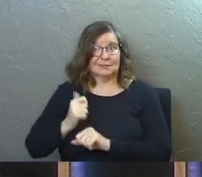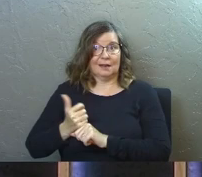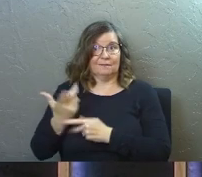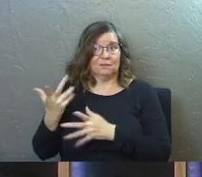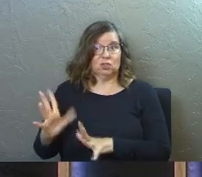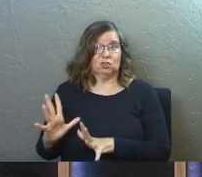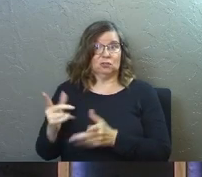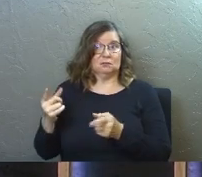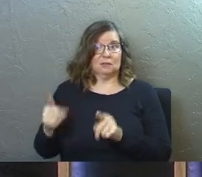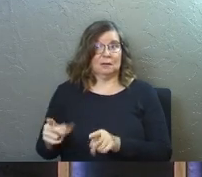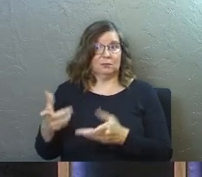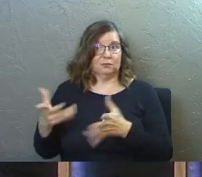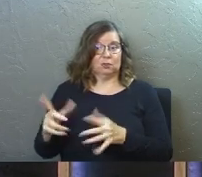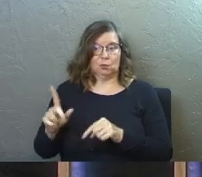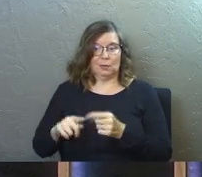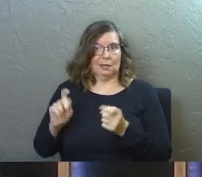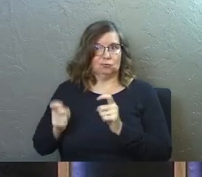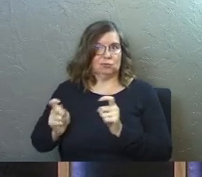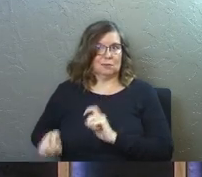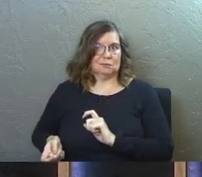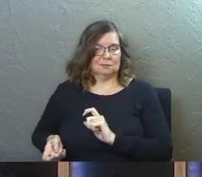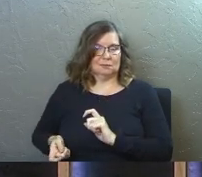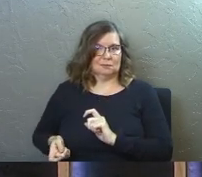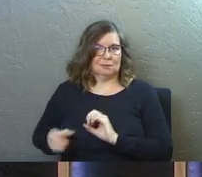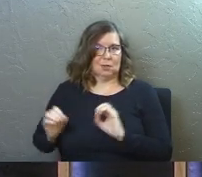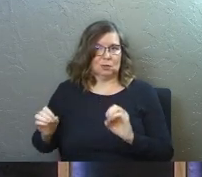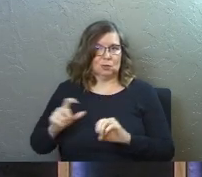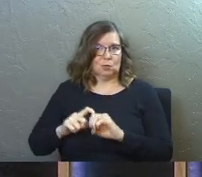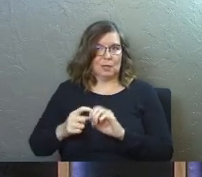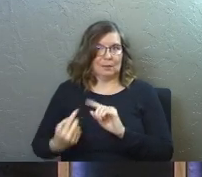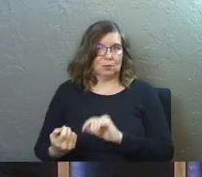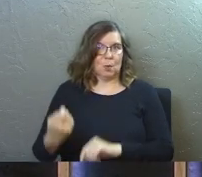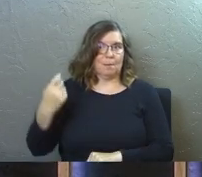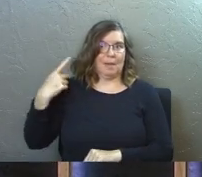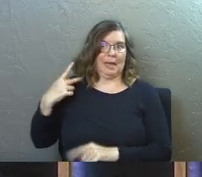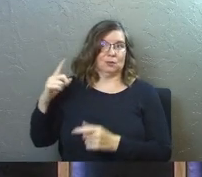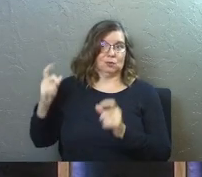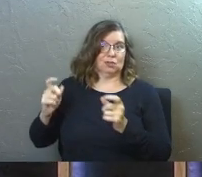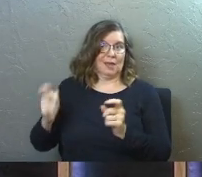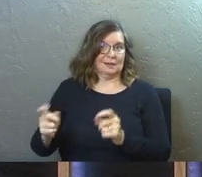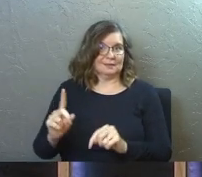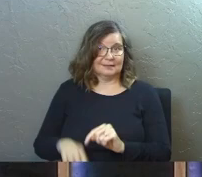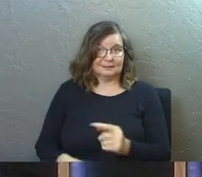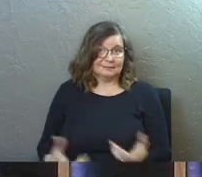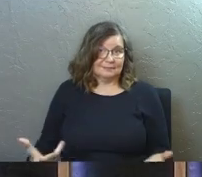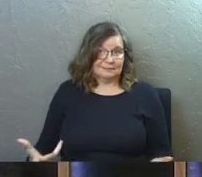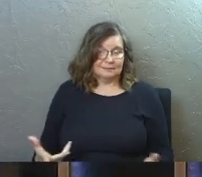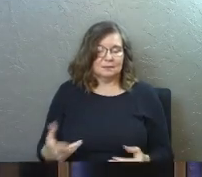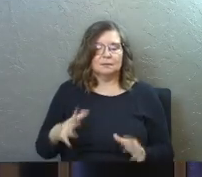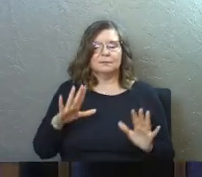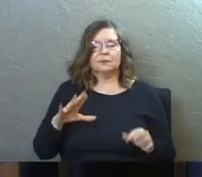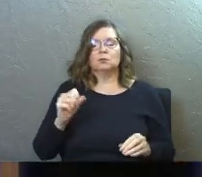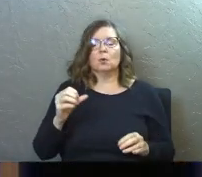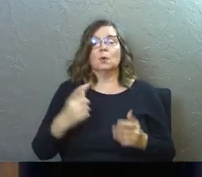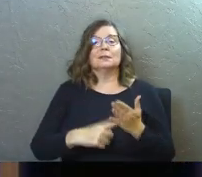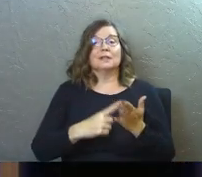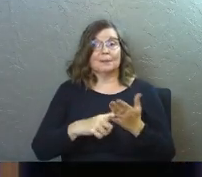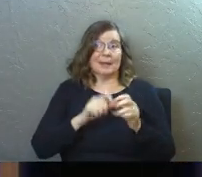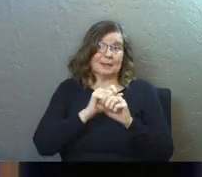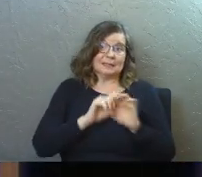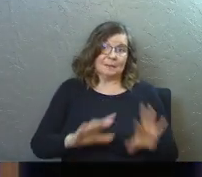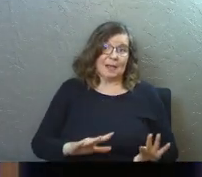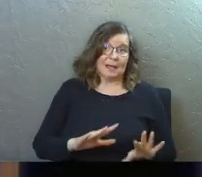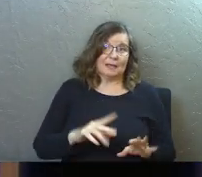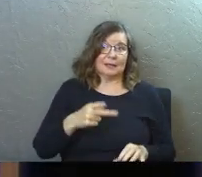stone. Whatever science fiction says, there are no time machines, right? So like sometimes that's a